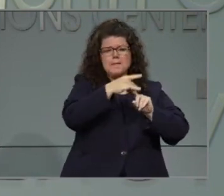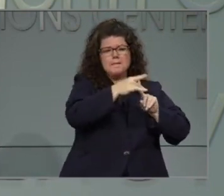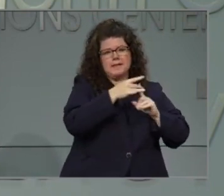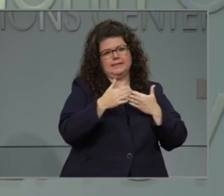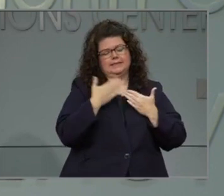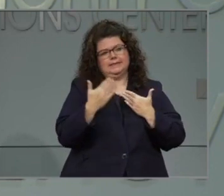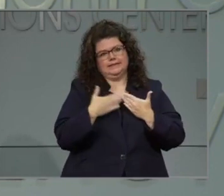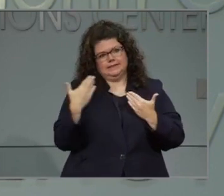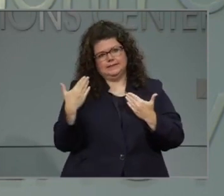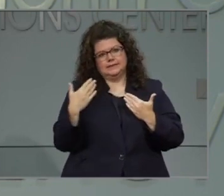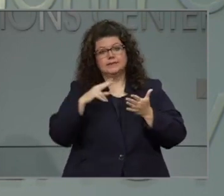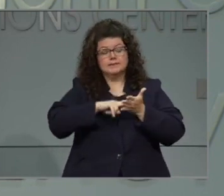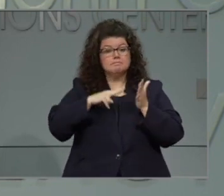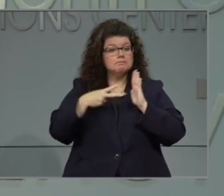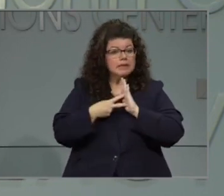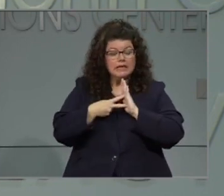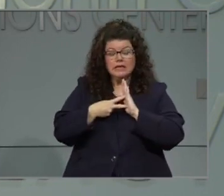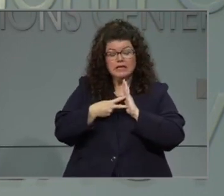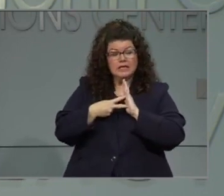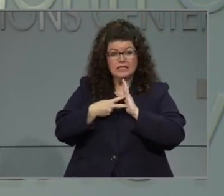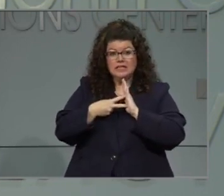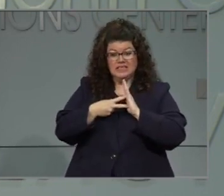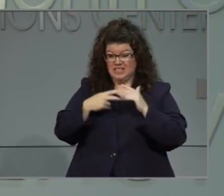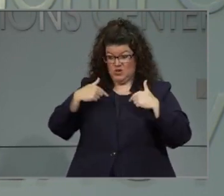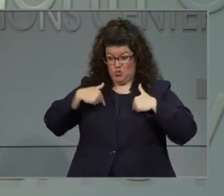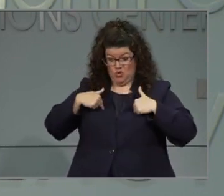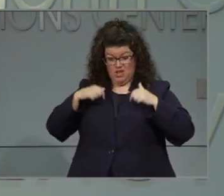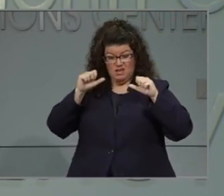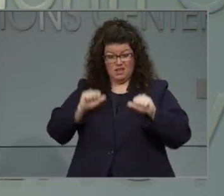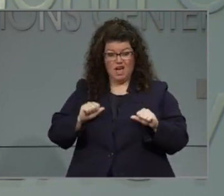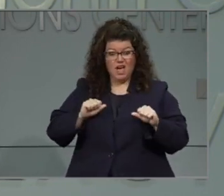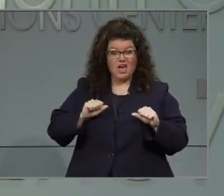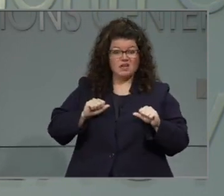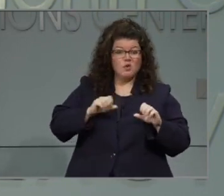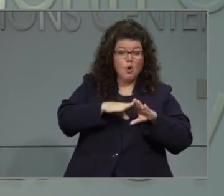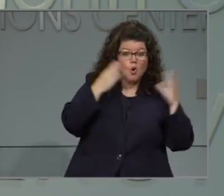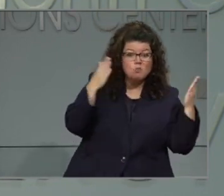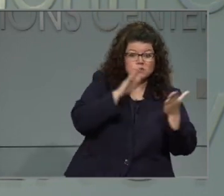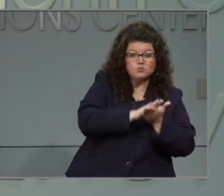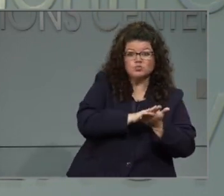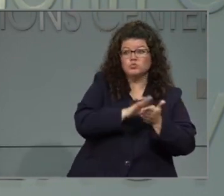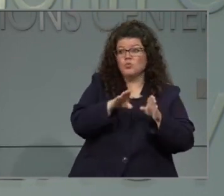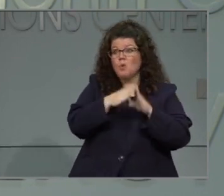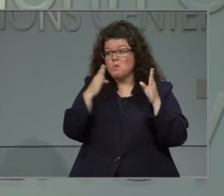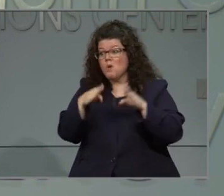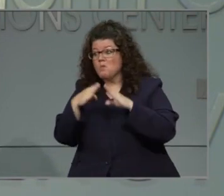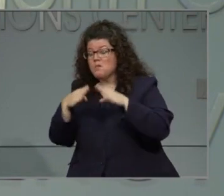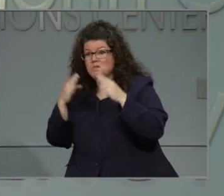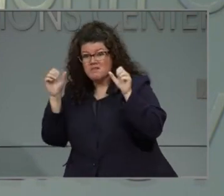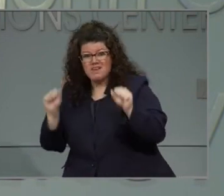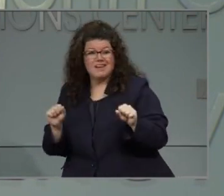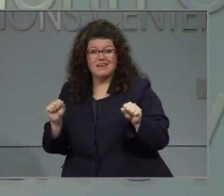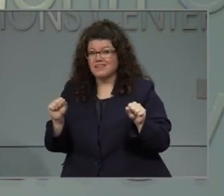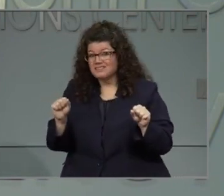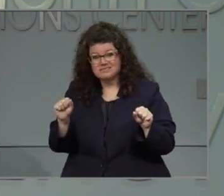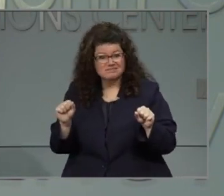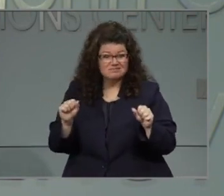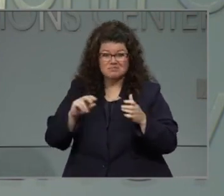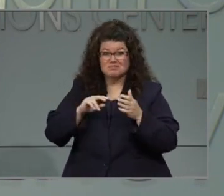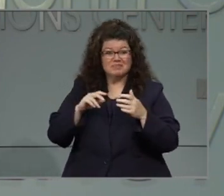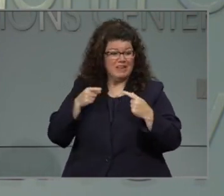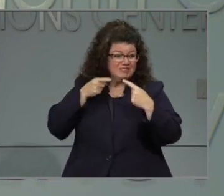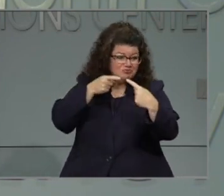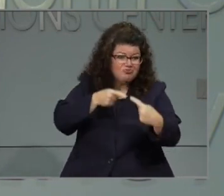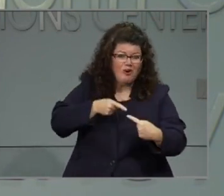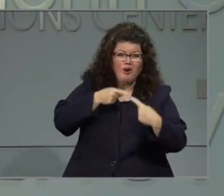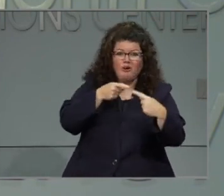and therefore you make it harder for us to get our children safely in school. You make it harder for us to be